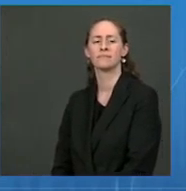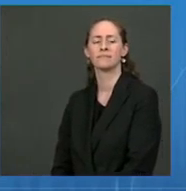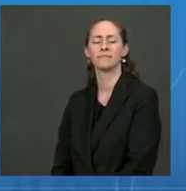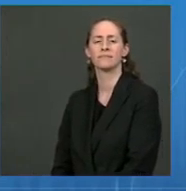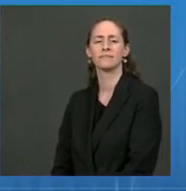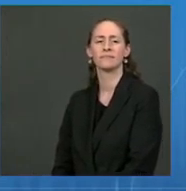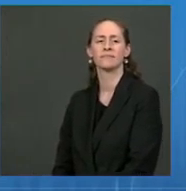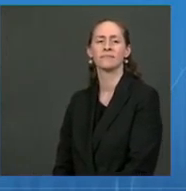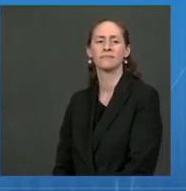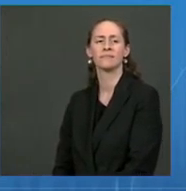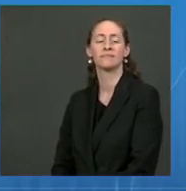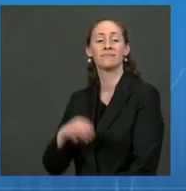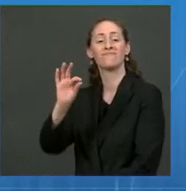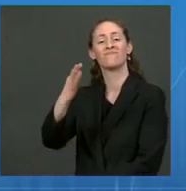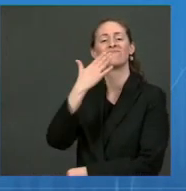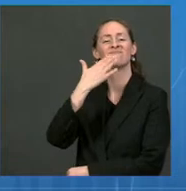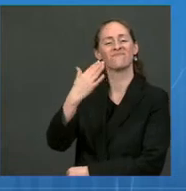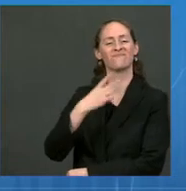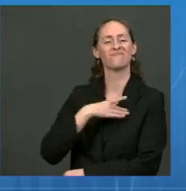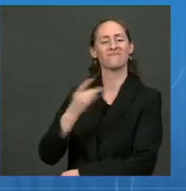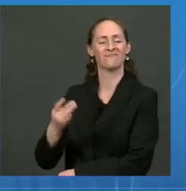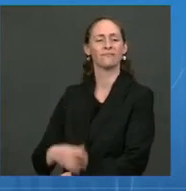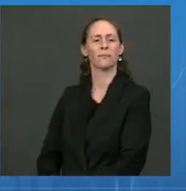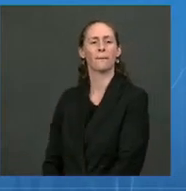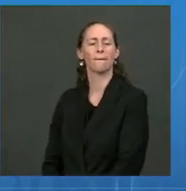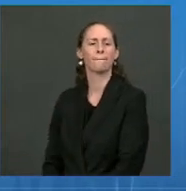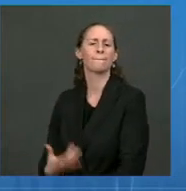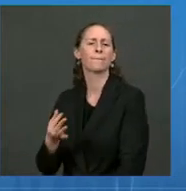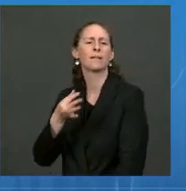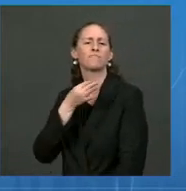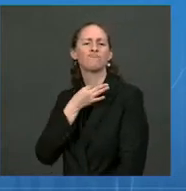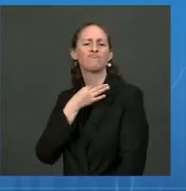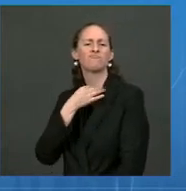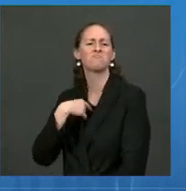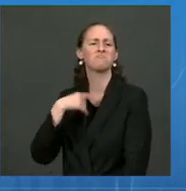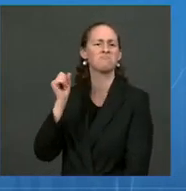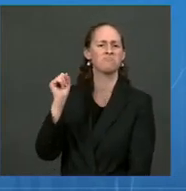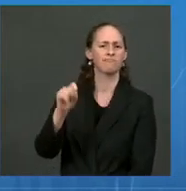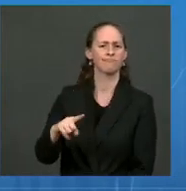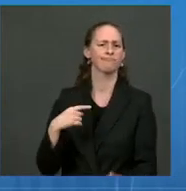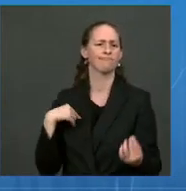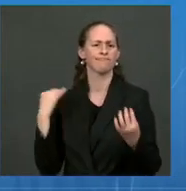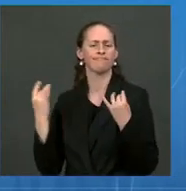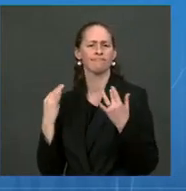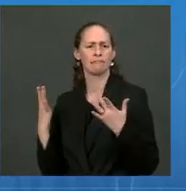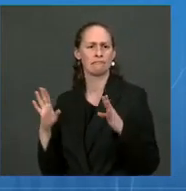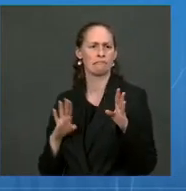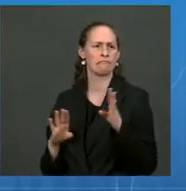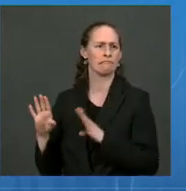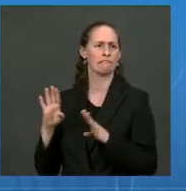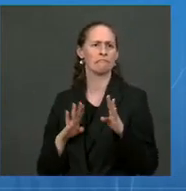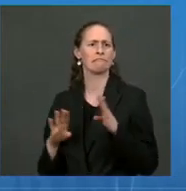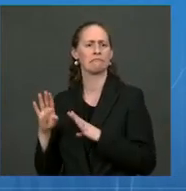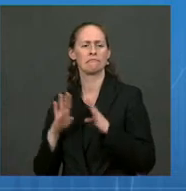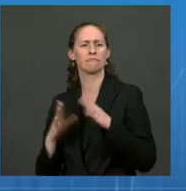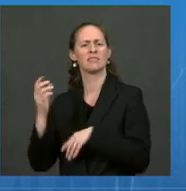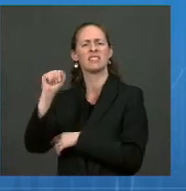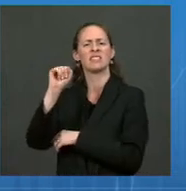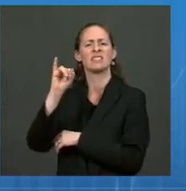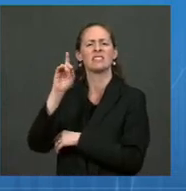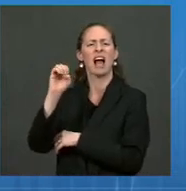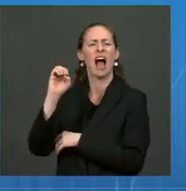Thank you. Given the concerns expressed about the potential for unknown side effects at yesterday's meeting,